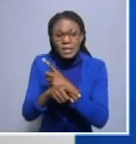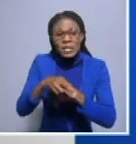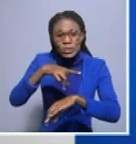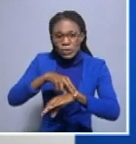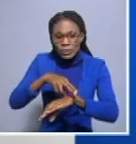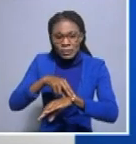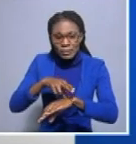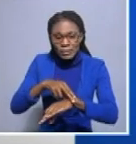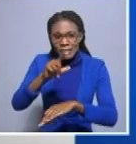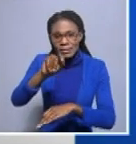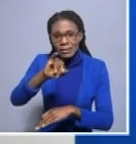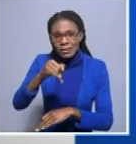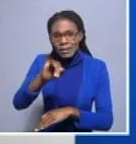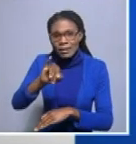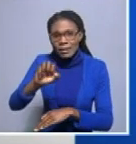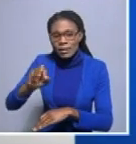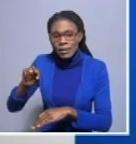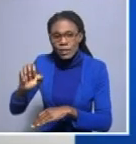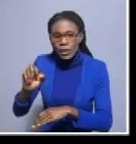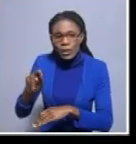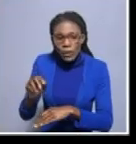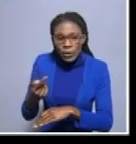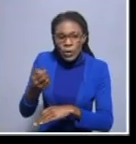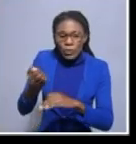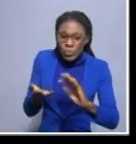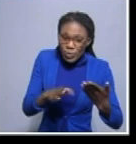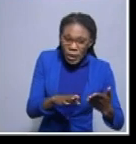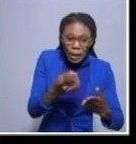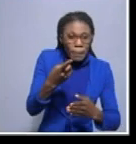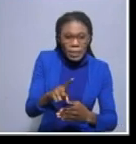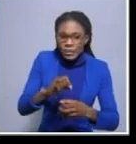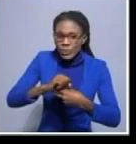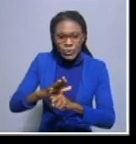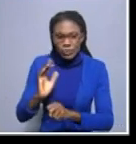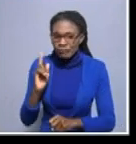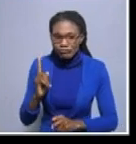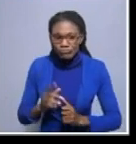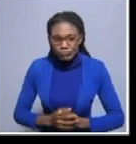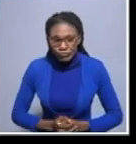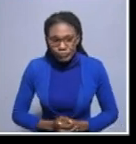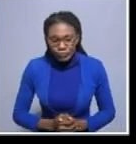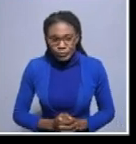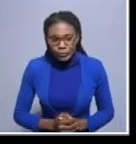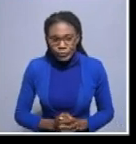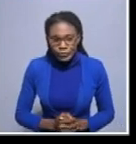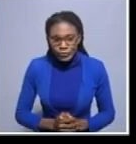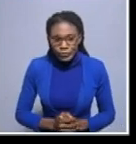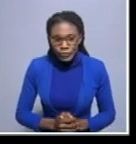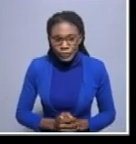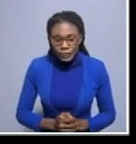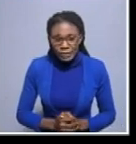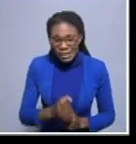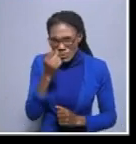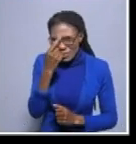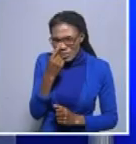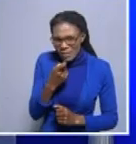did not pass on due to COVID-19 and therefore no regulations were broken during that process. Now, we understand you